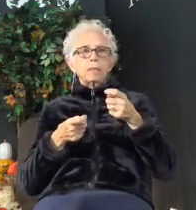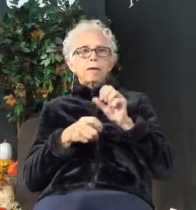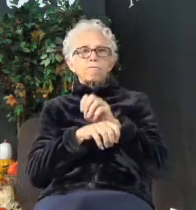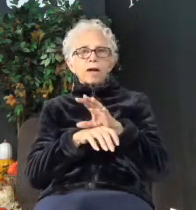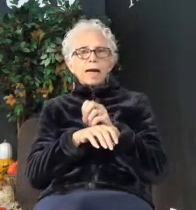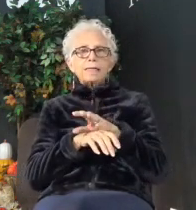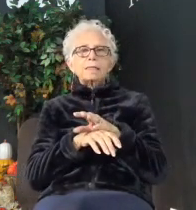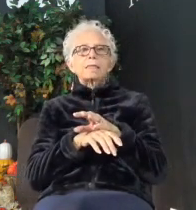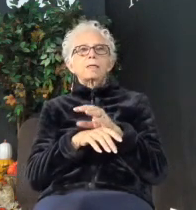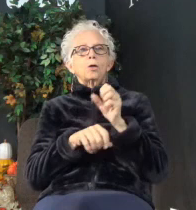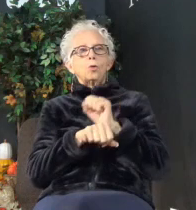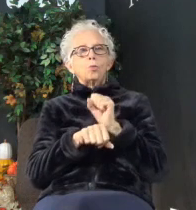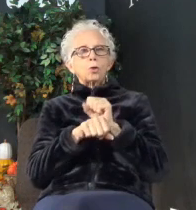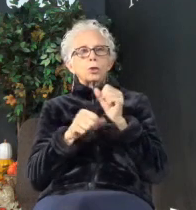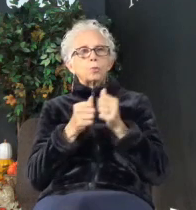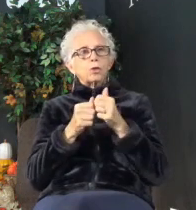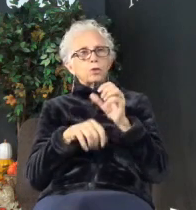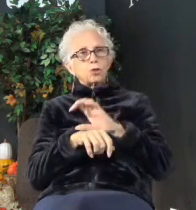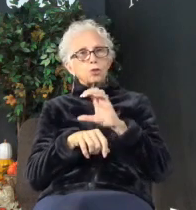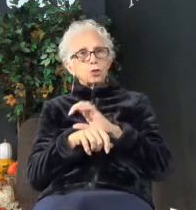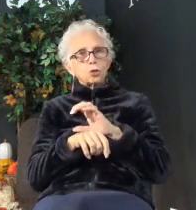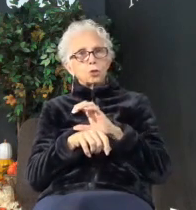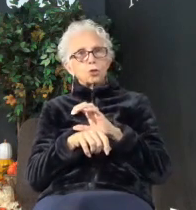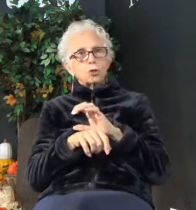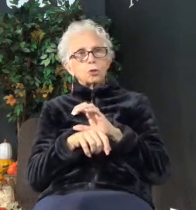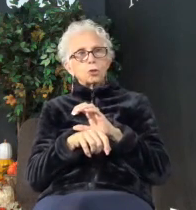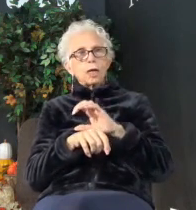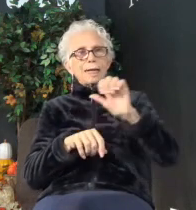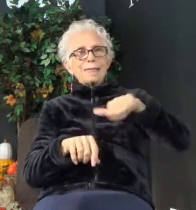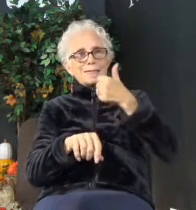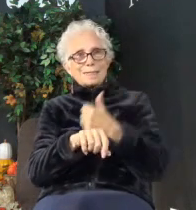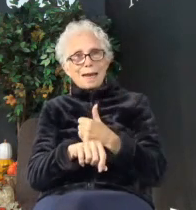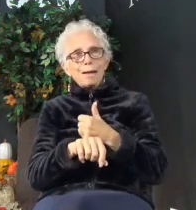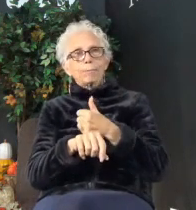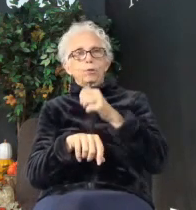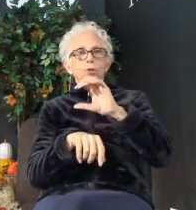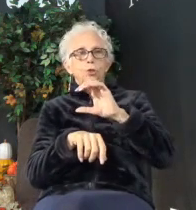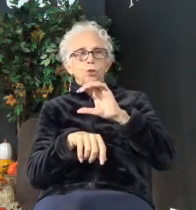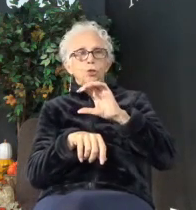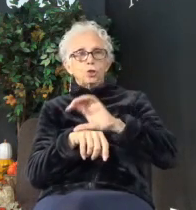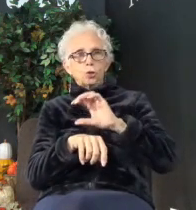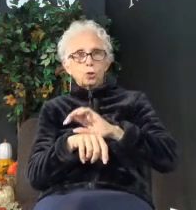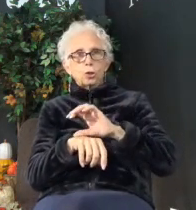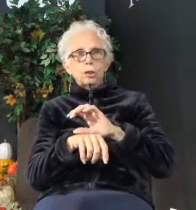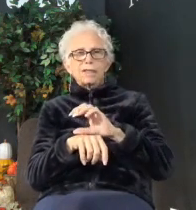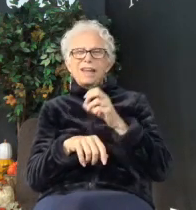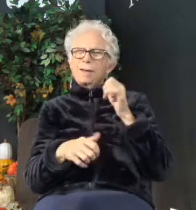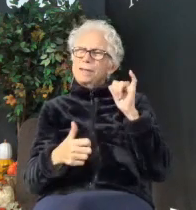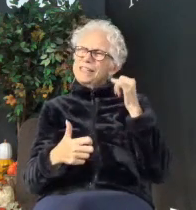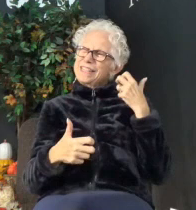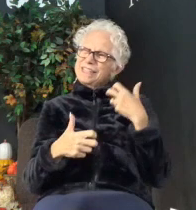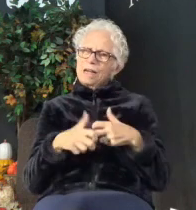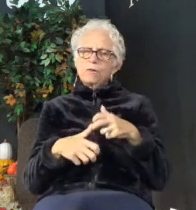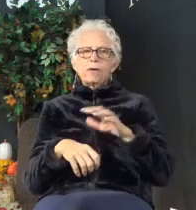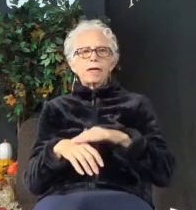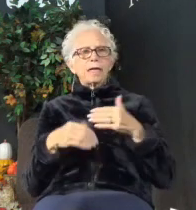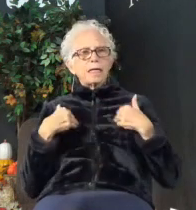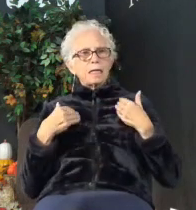with a congregation, an established congregation, which can be tough on any young leader.